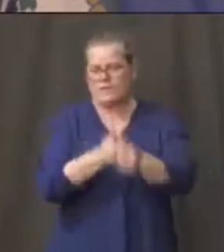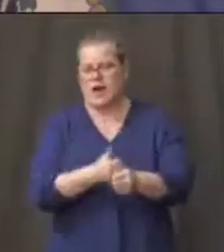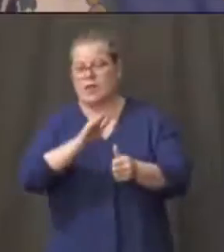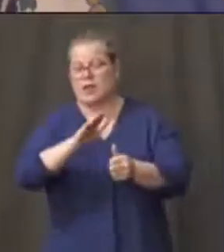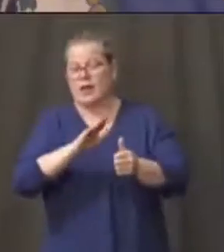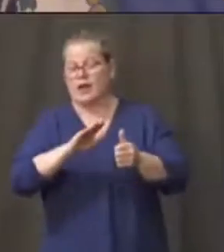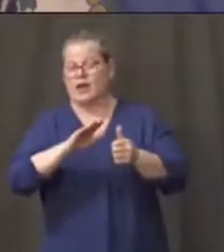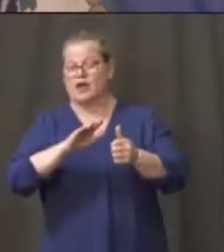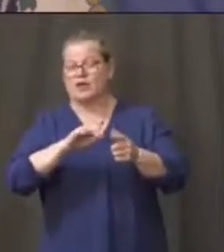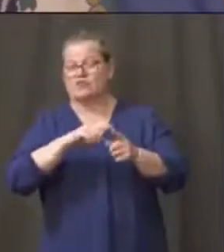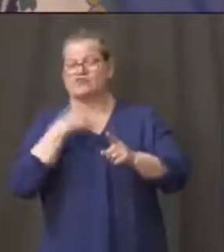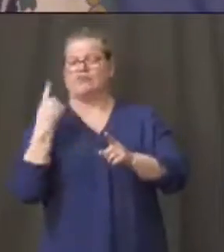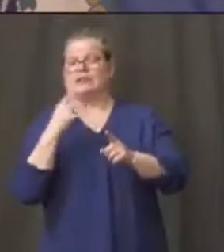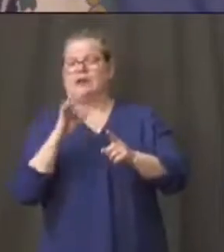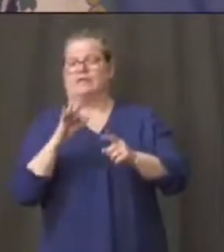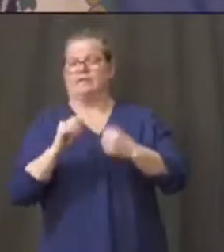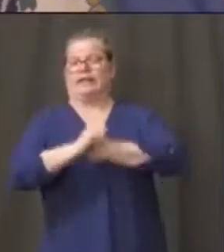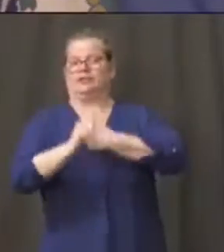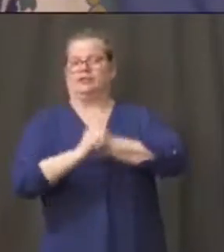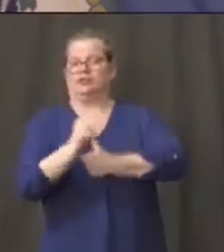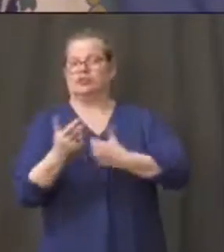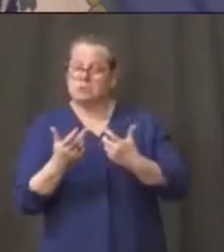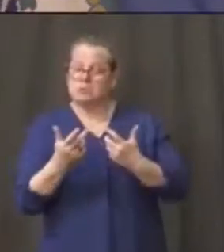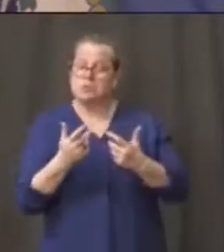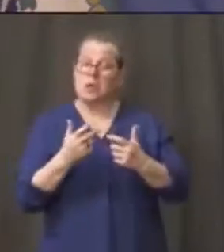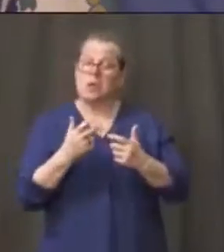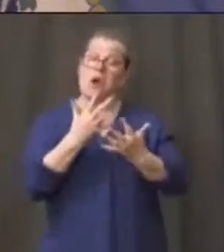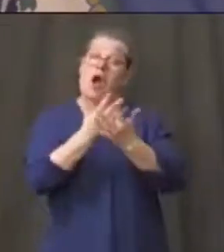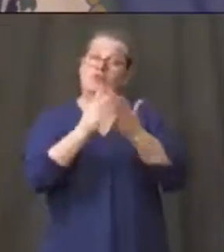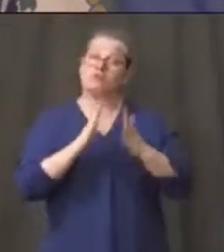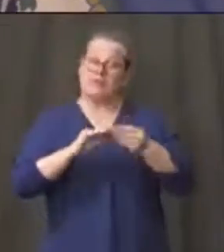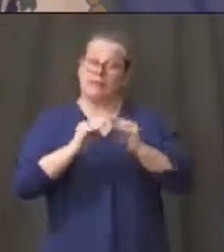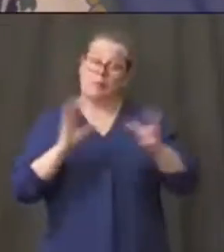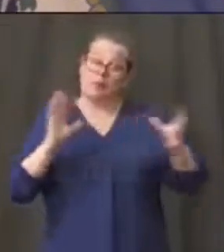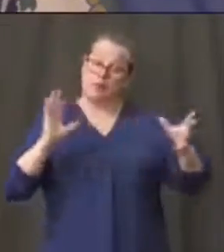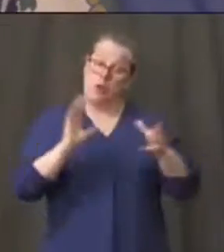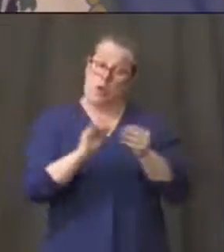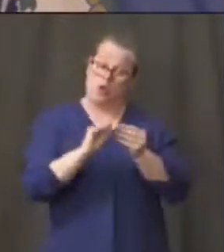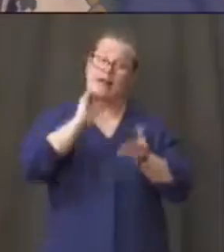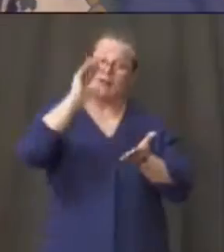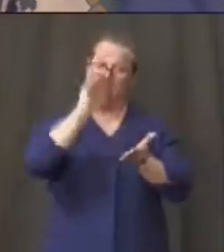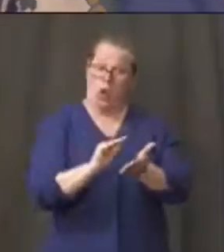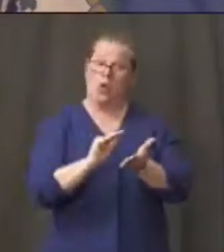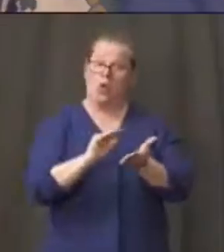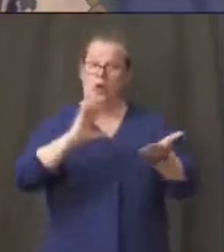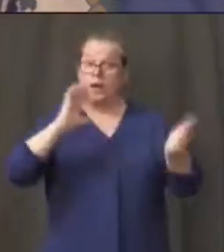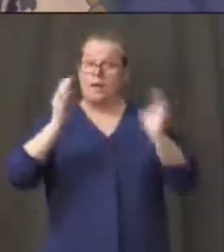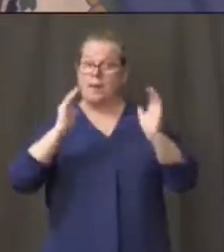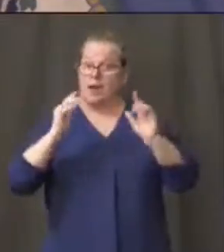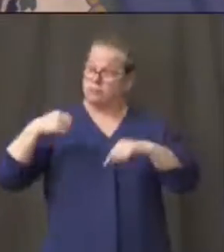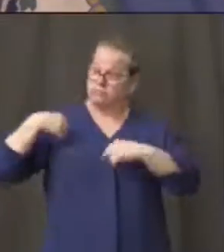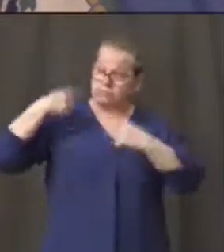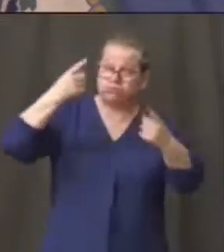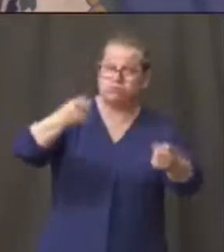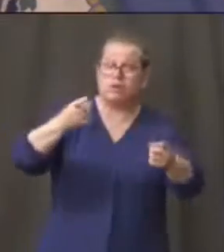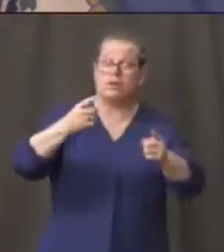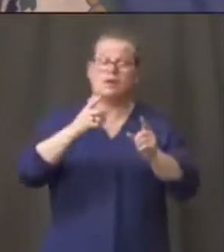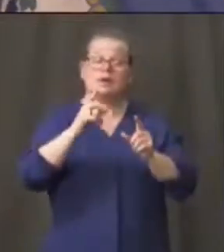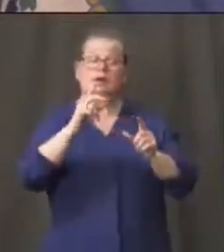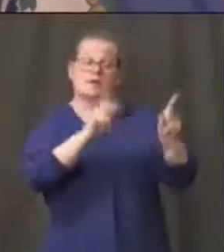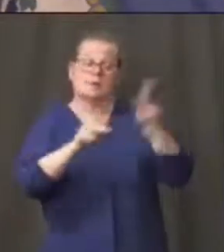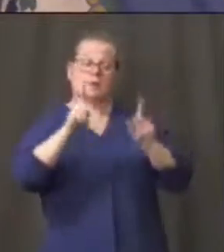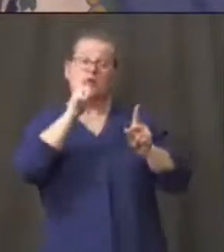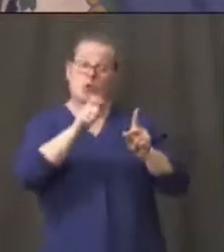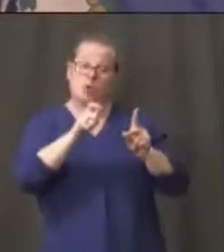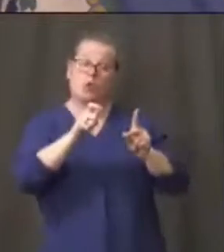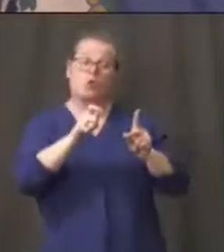generation right now and that does expand a fair amount of capacity allows um folks who are incarcerated there to have more self